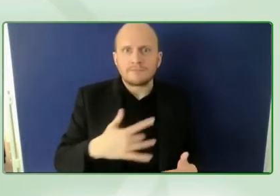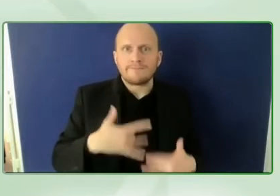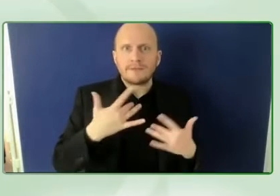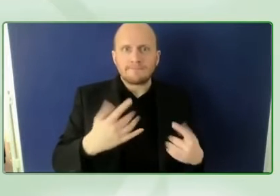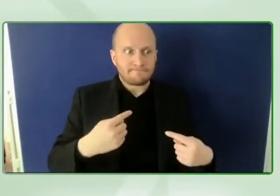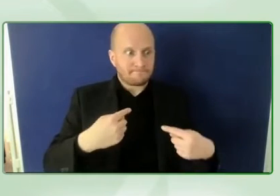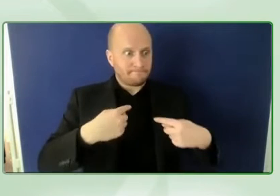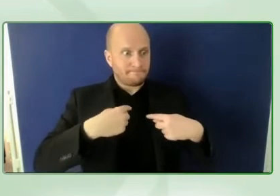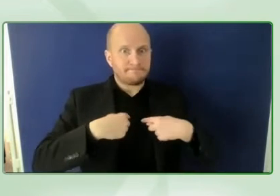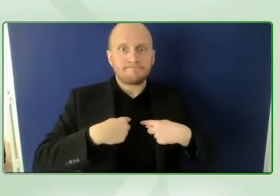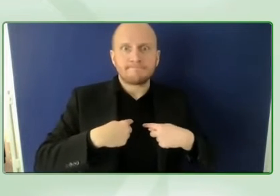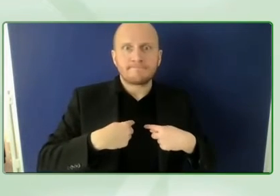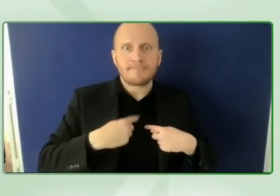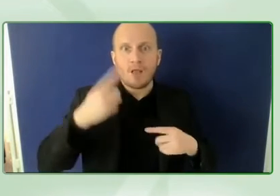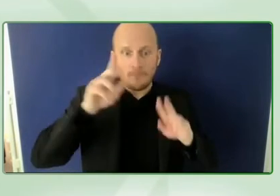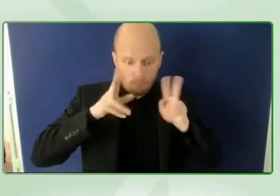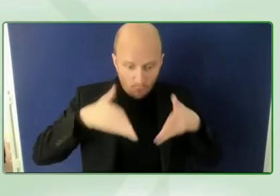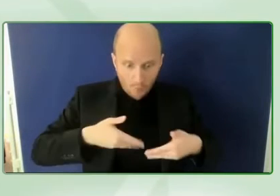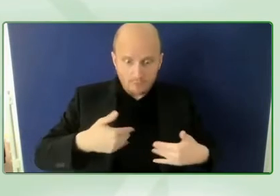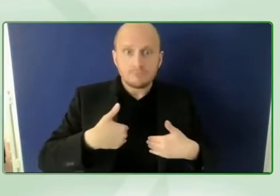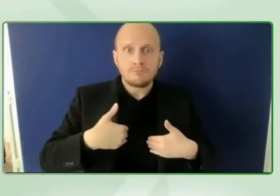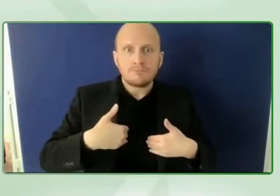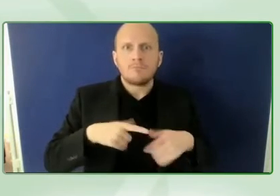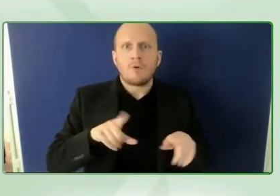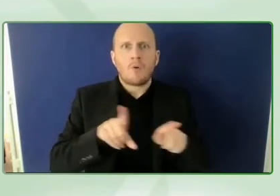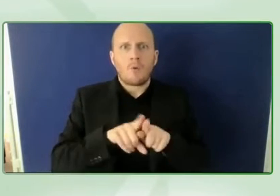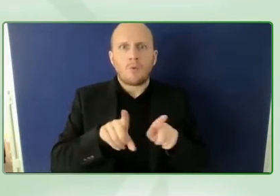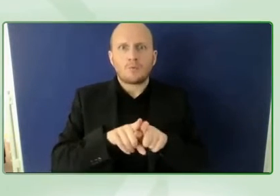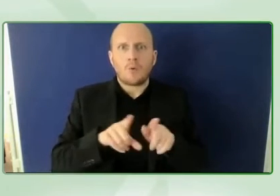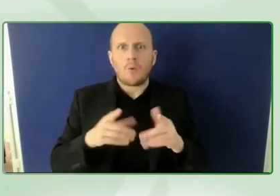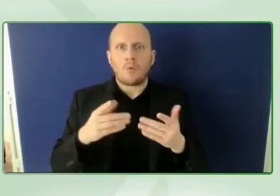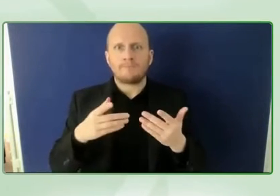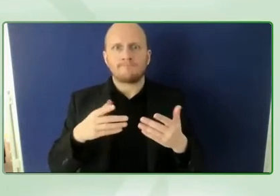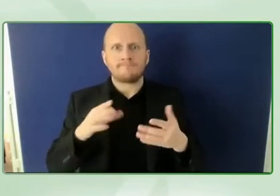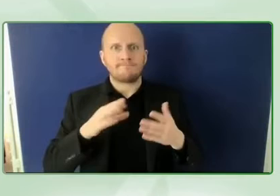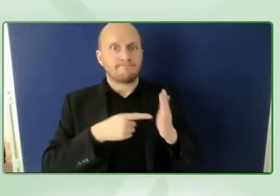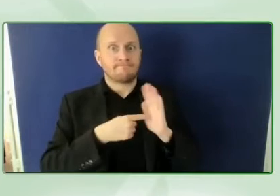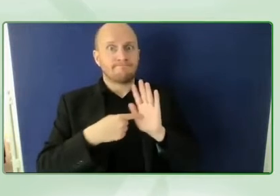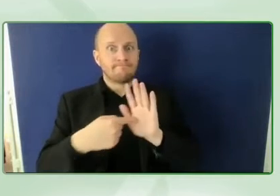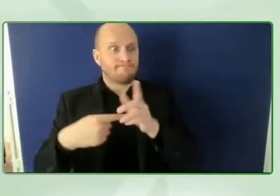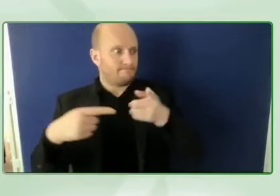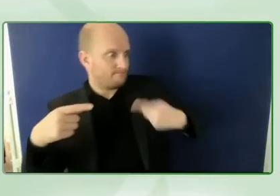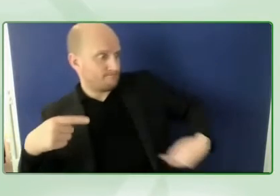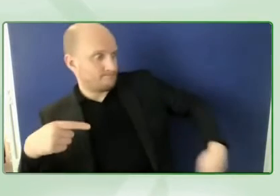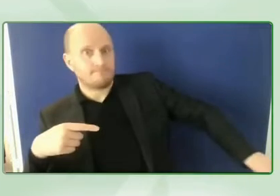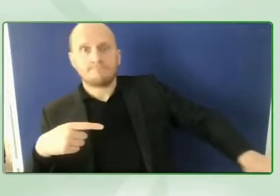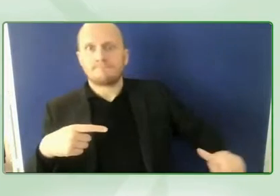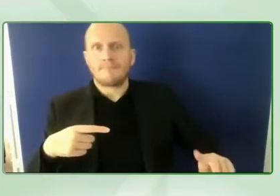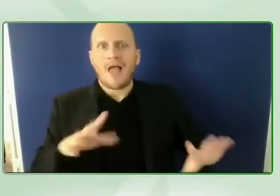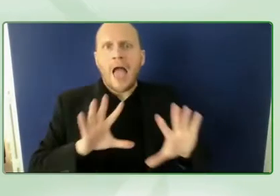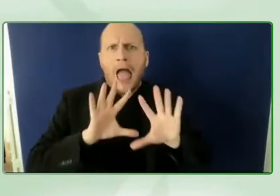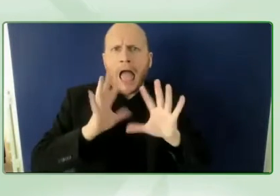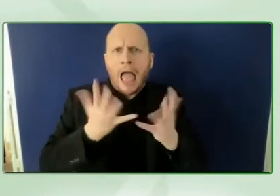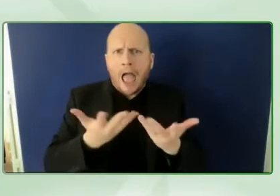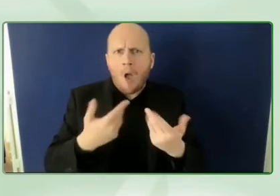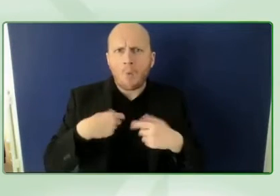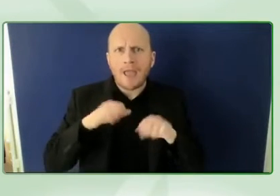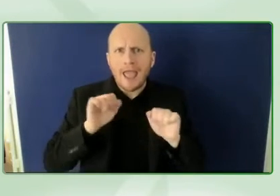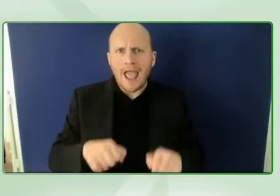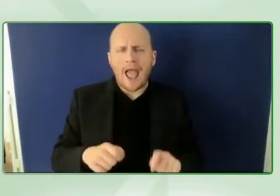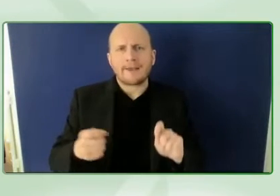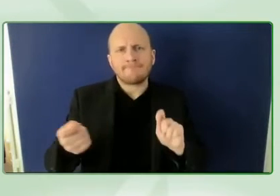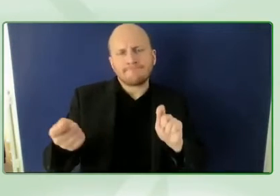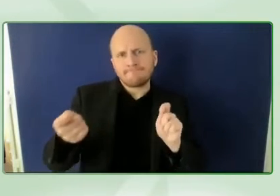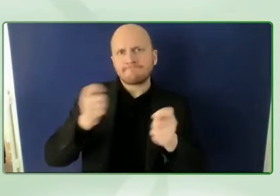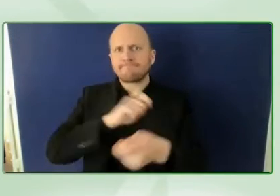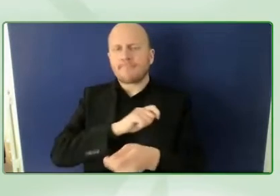but it's how can we work together to transform the lives of 1.2 billion people it's there's there's a perception